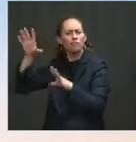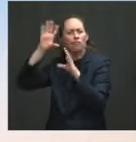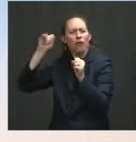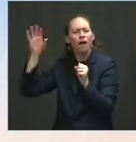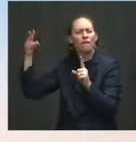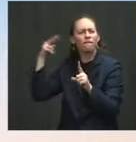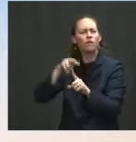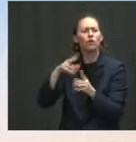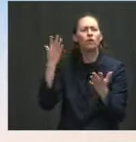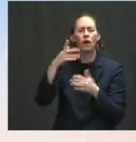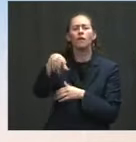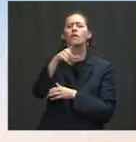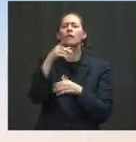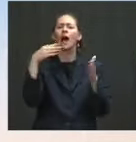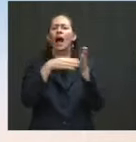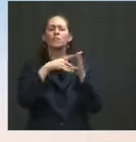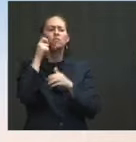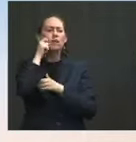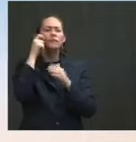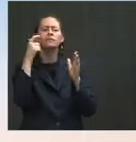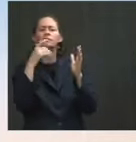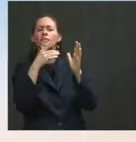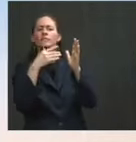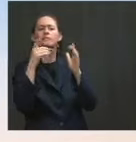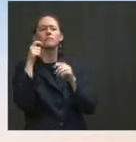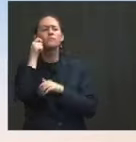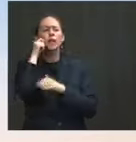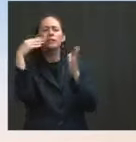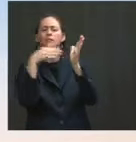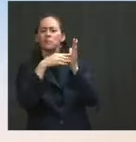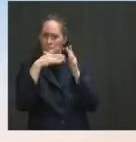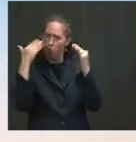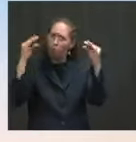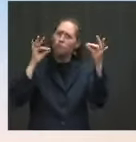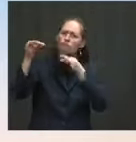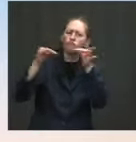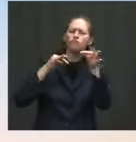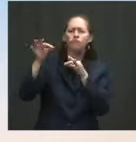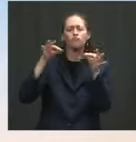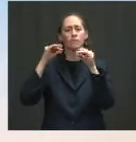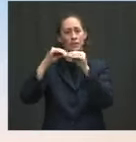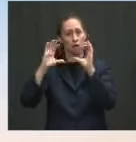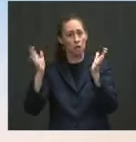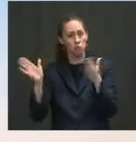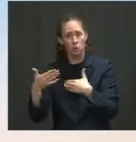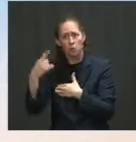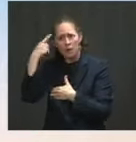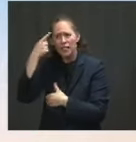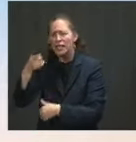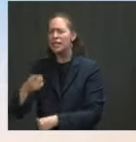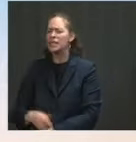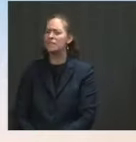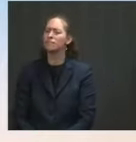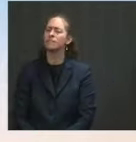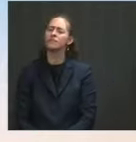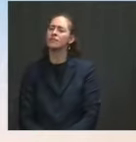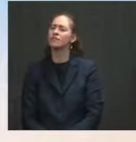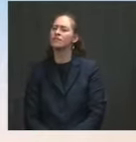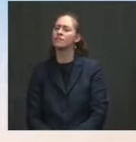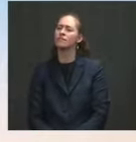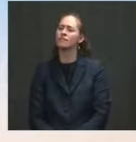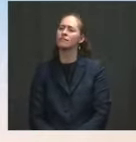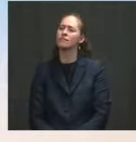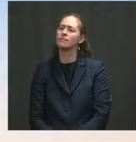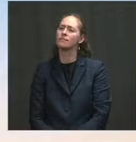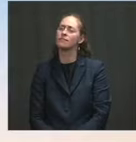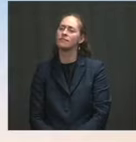curriculum in the classroom? Ms. Well, the President believes that, in our history, there are many dark moments. And there is not just